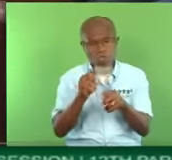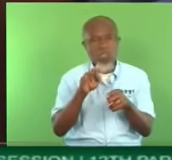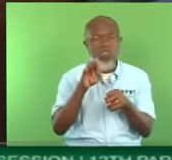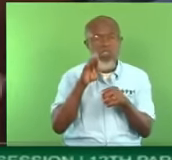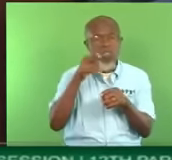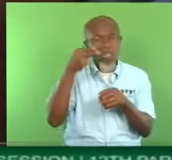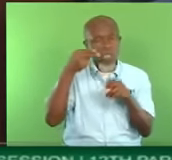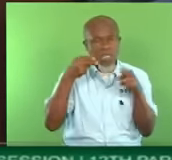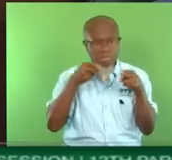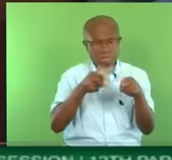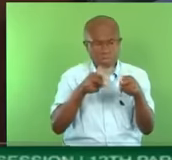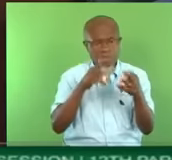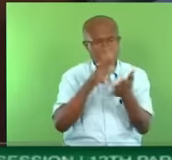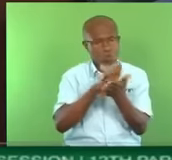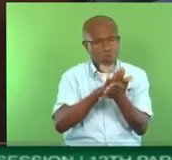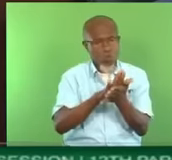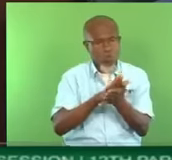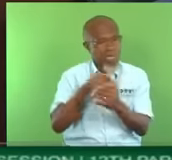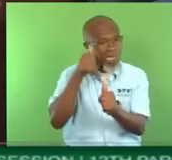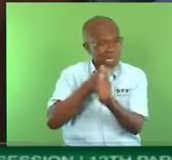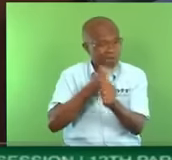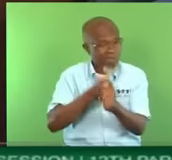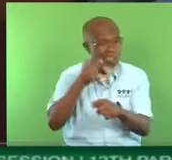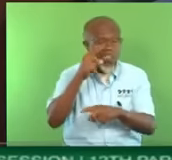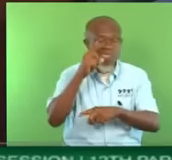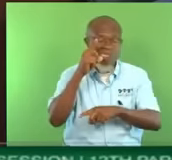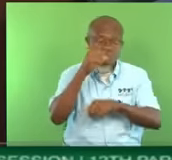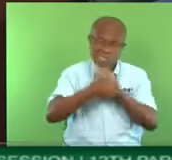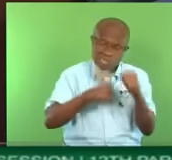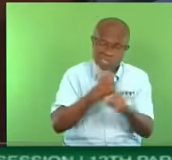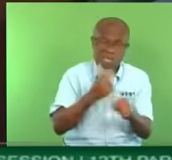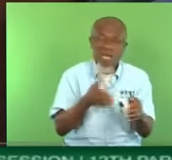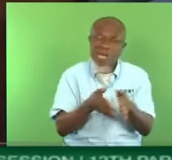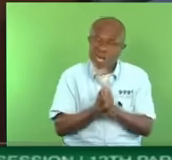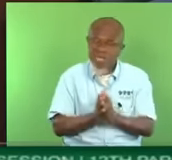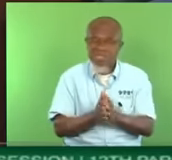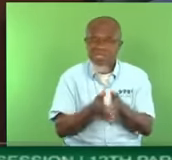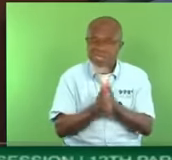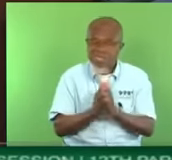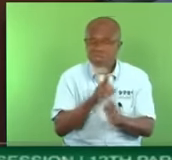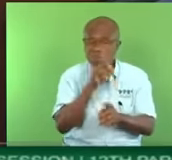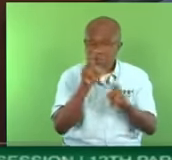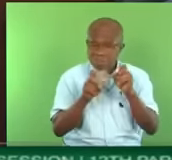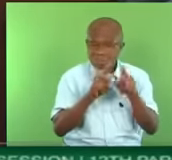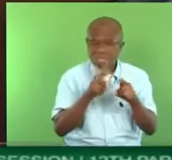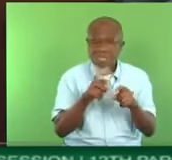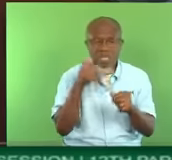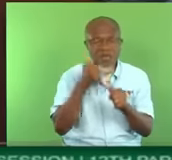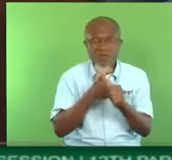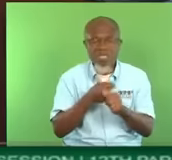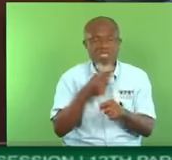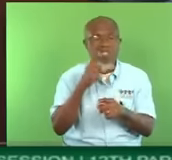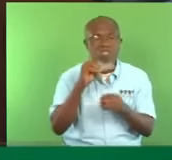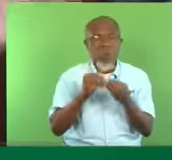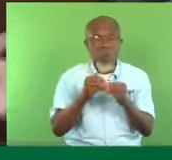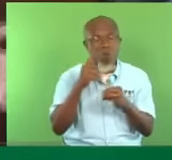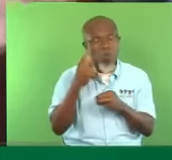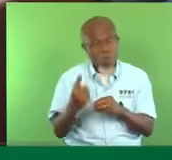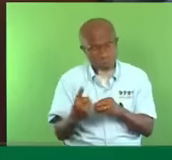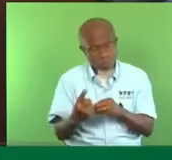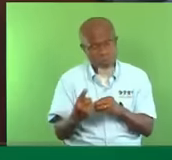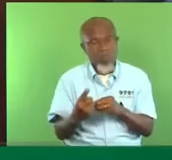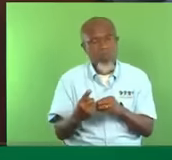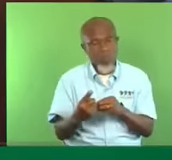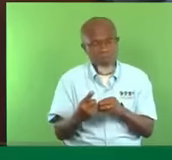Madam Speaker, every year I ask this question and typically it is question one on the other paper every year. And then I'll have to ask it again.